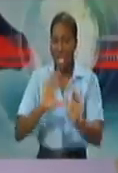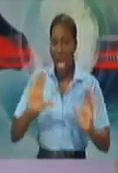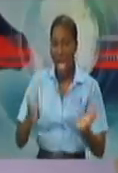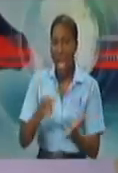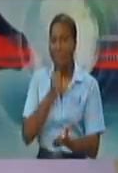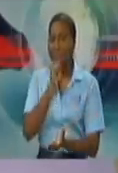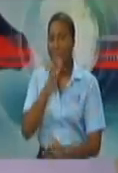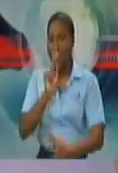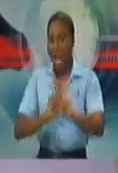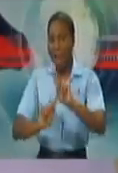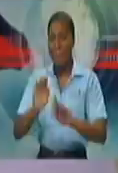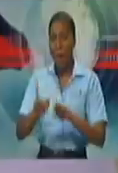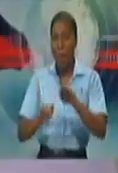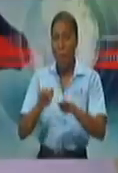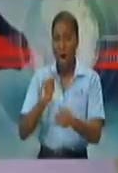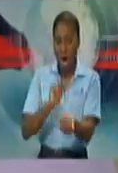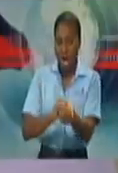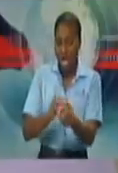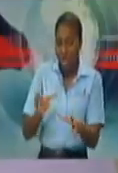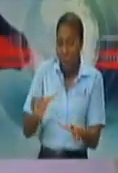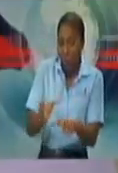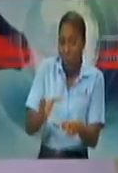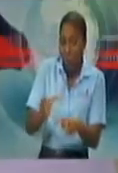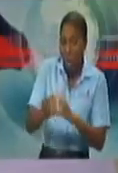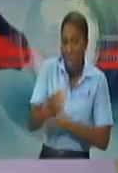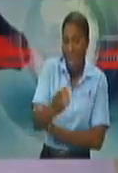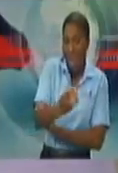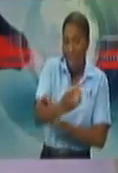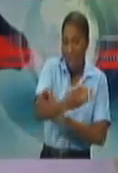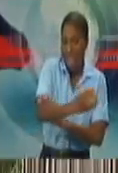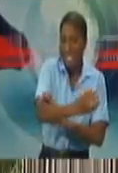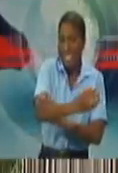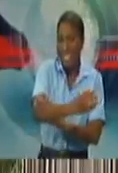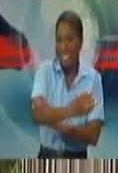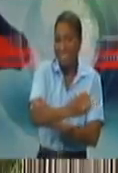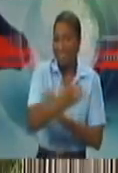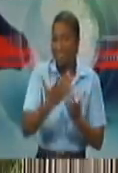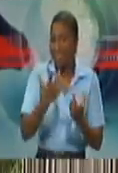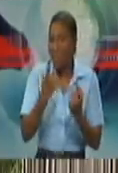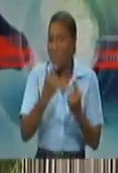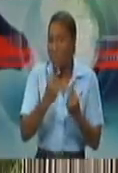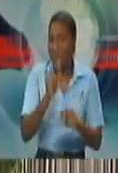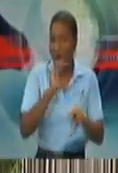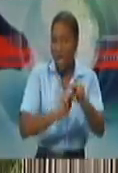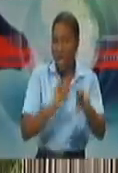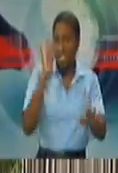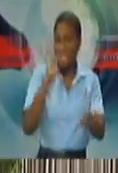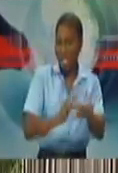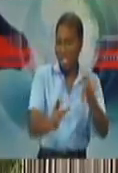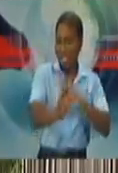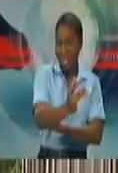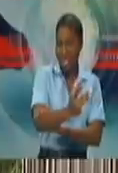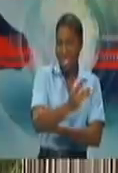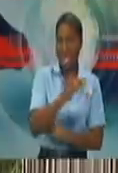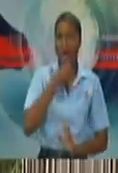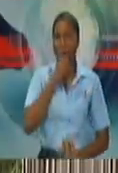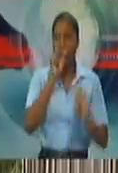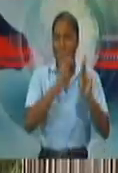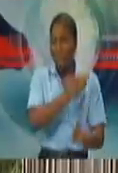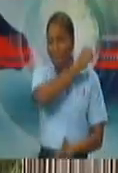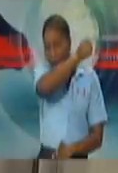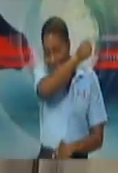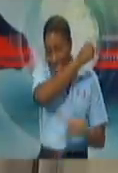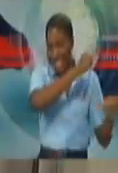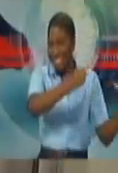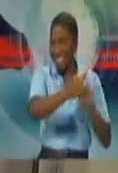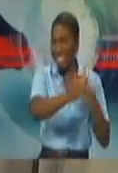to allay the concerns in that regard. Okay, so I know, I know. This